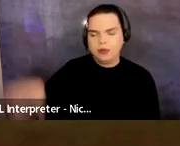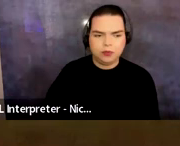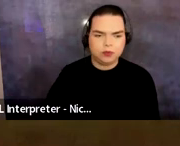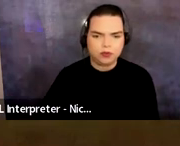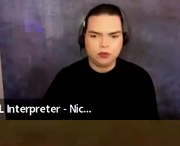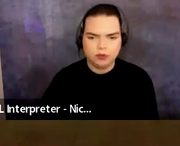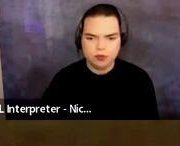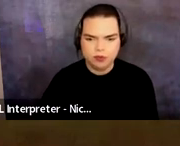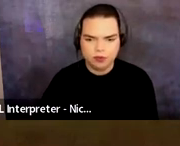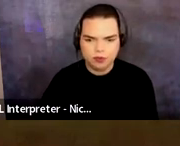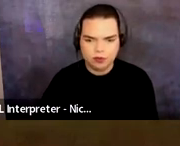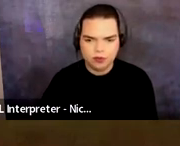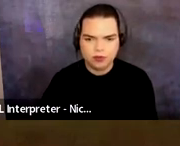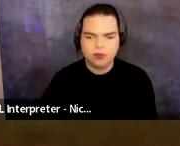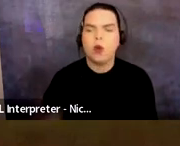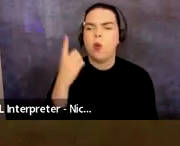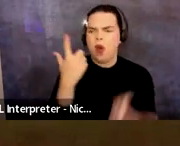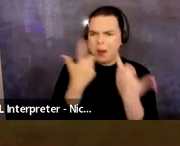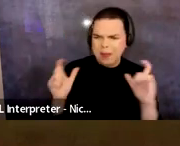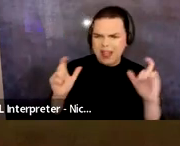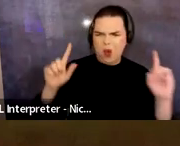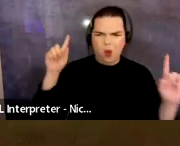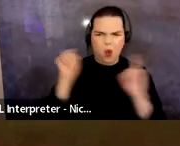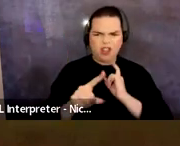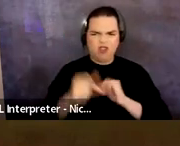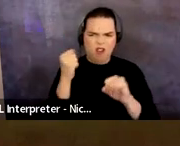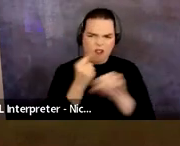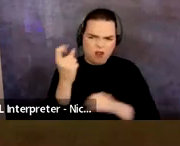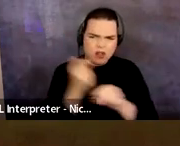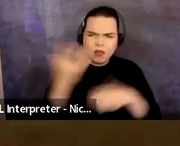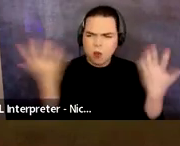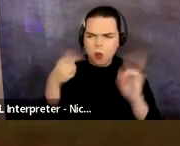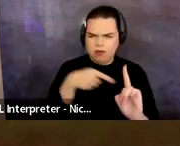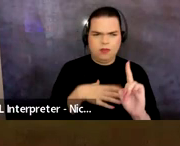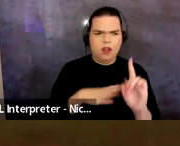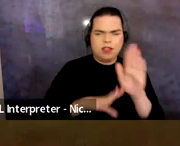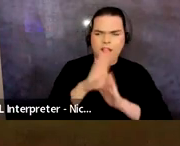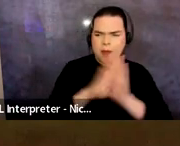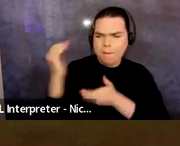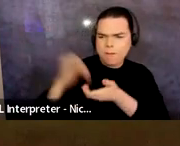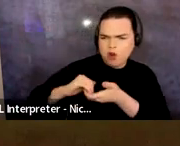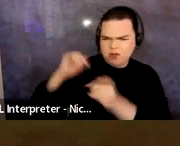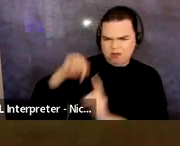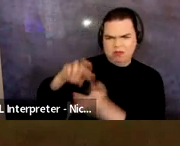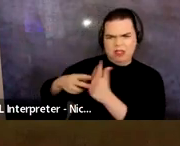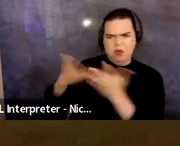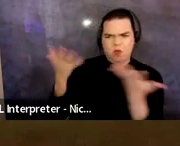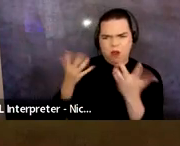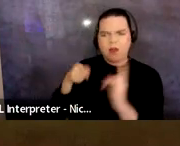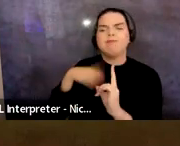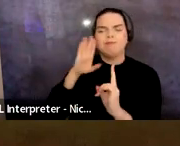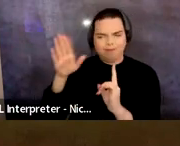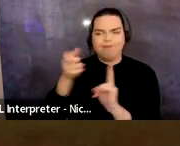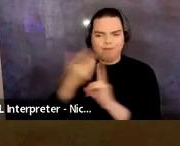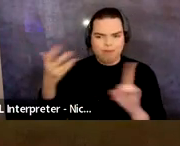And one big question that we get every year is what is a development partner? And a development partner is